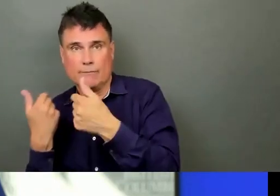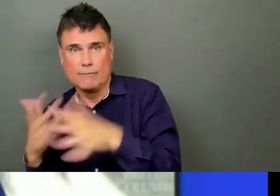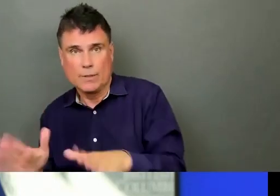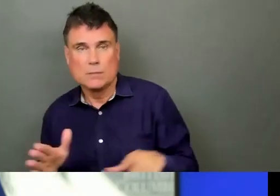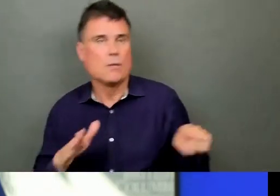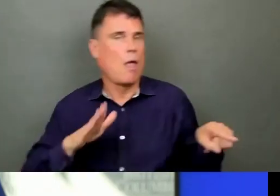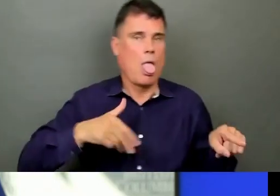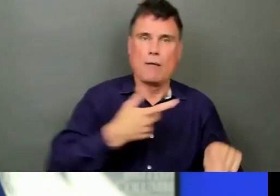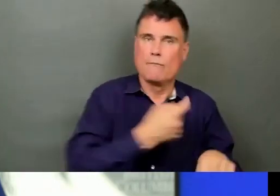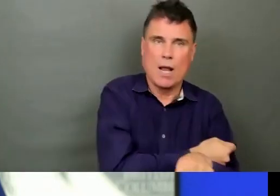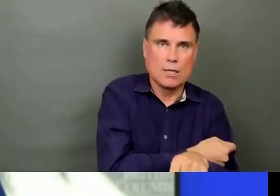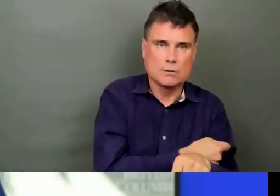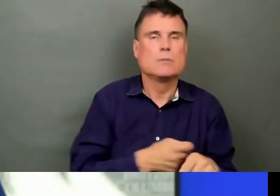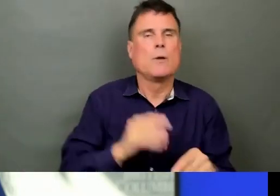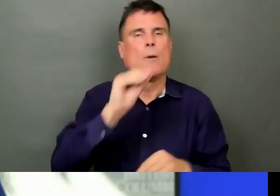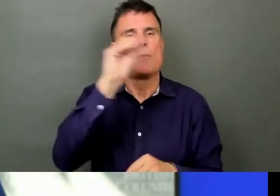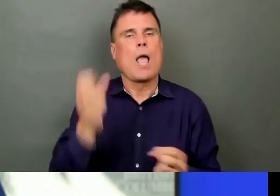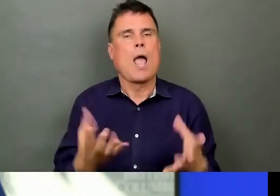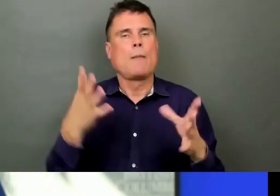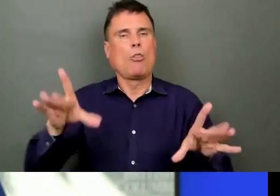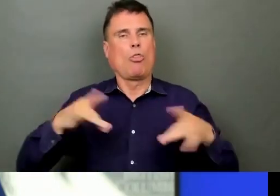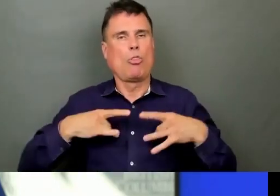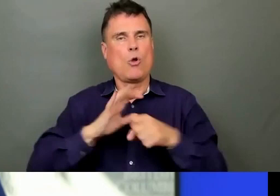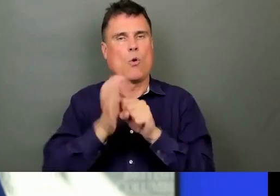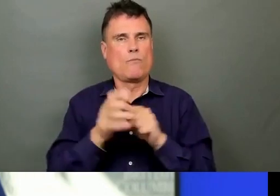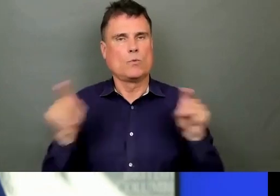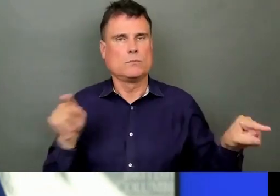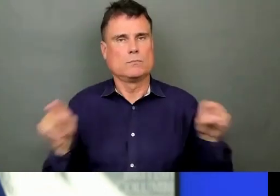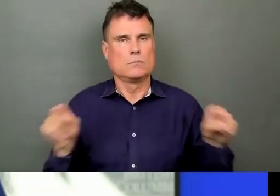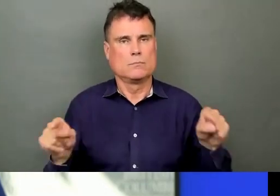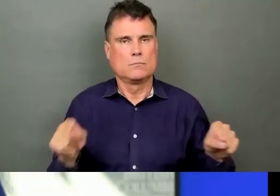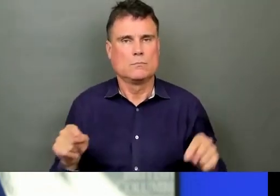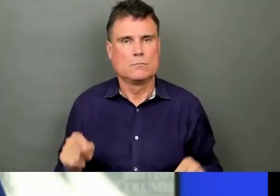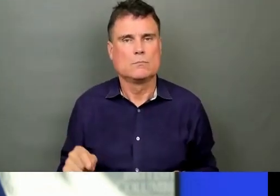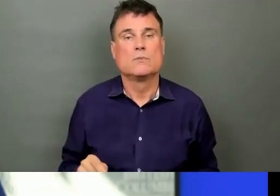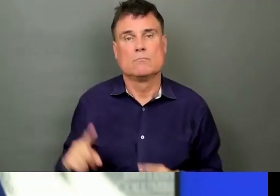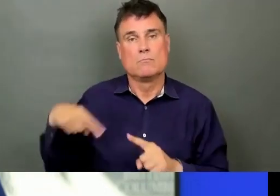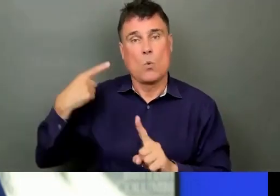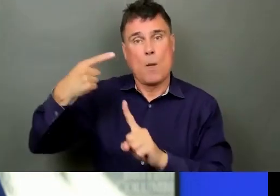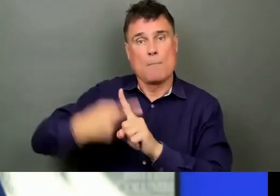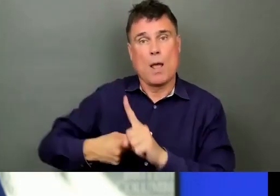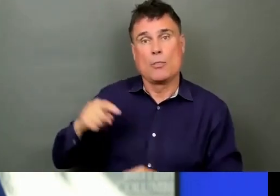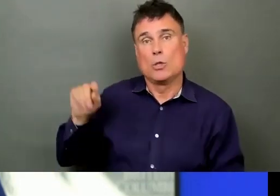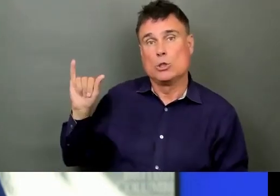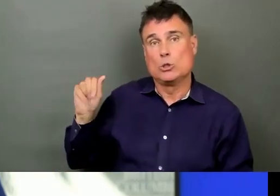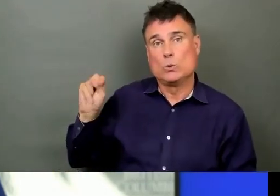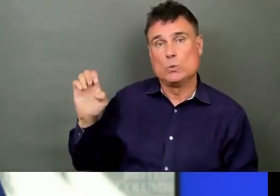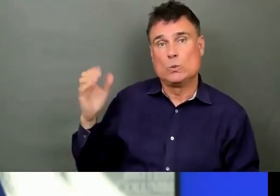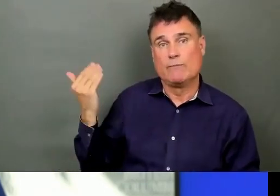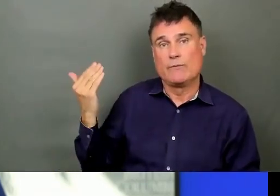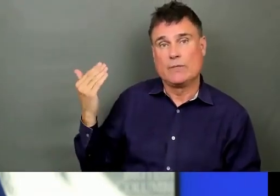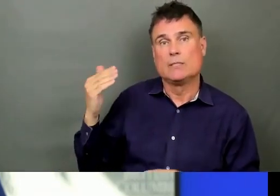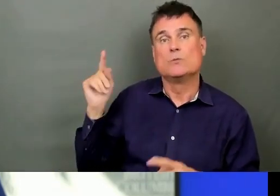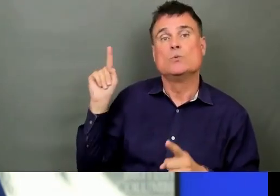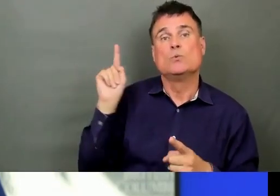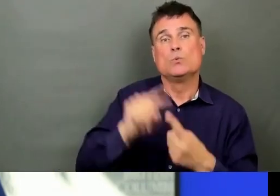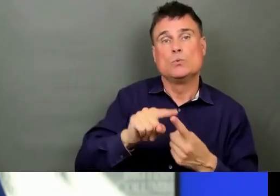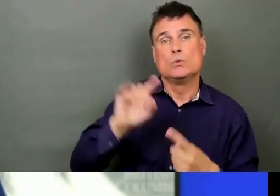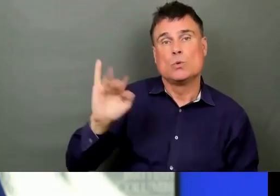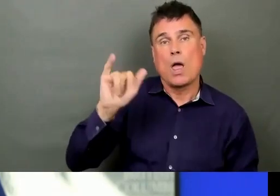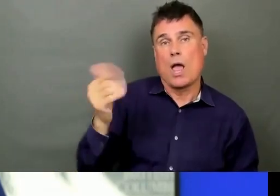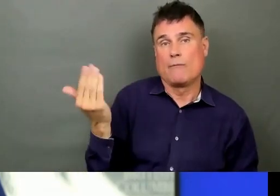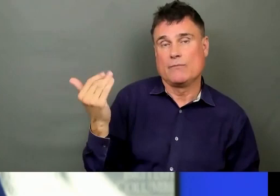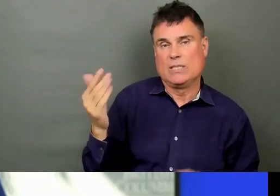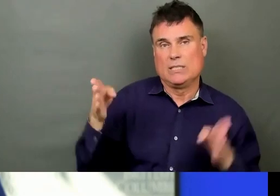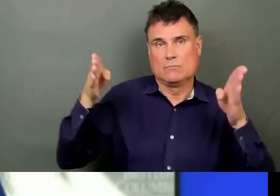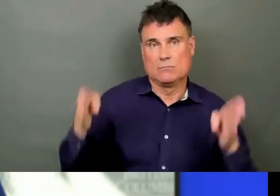take us some days to get that information and we'll continue to update it. But I think what you're going to see, the only change you're going to see really